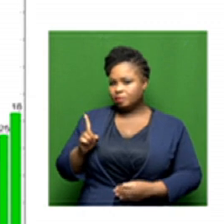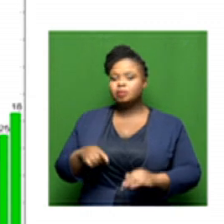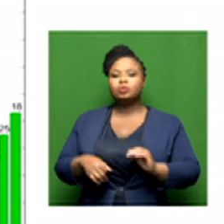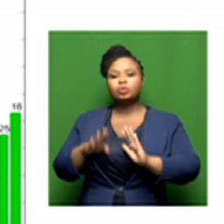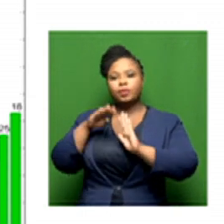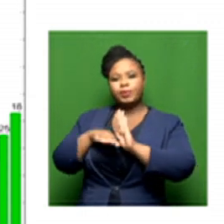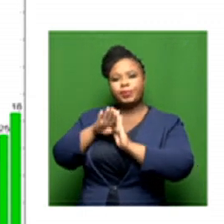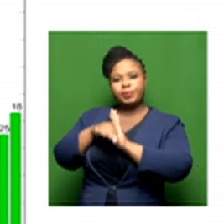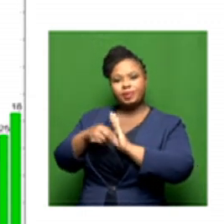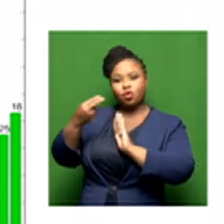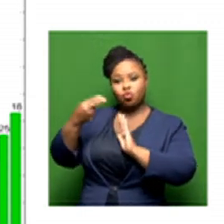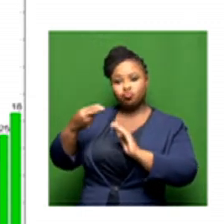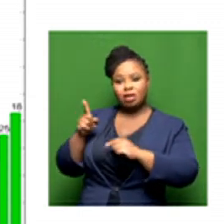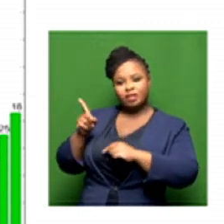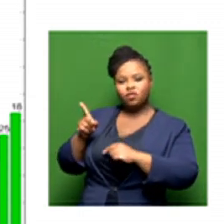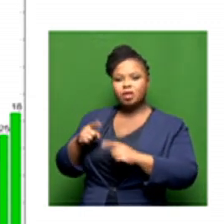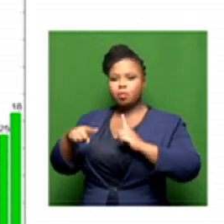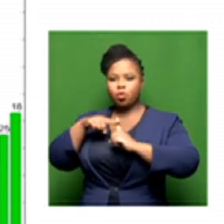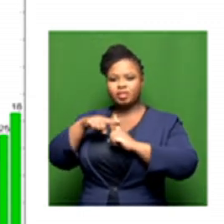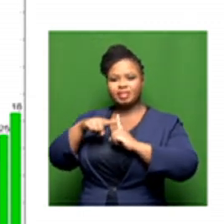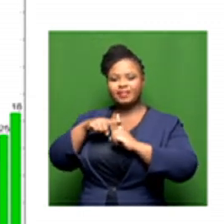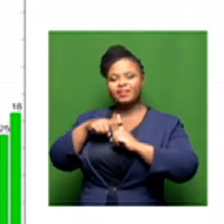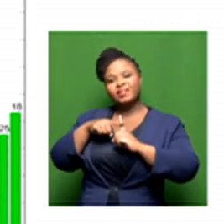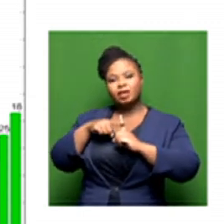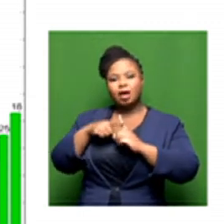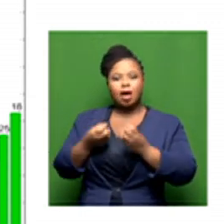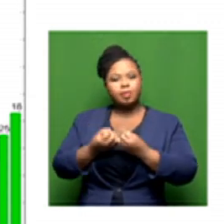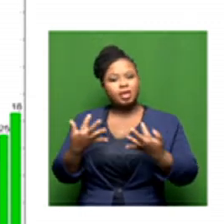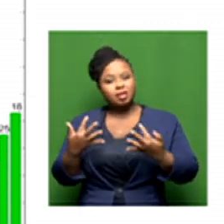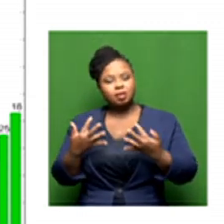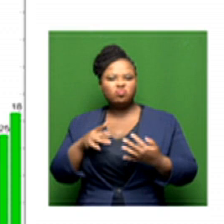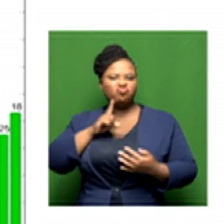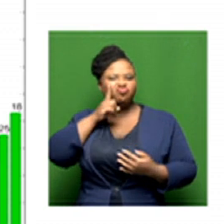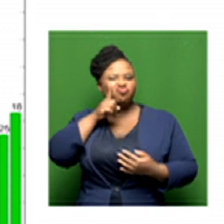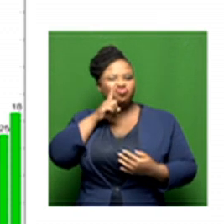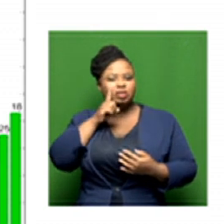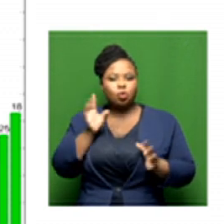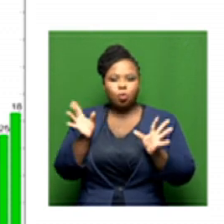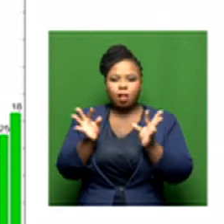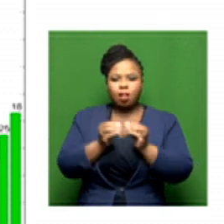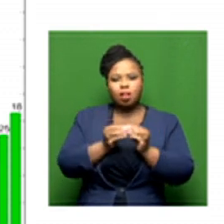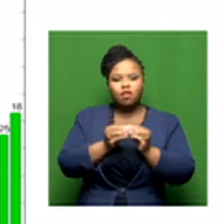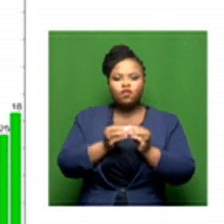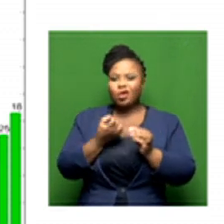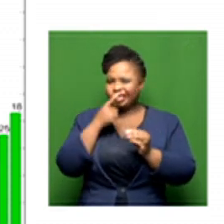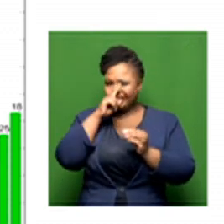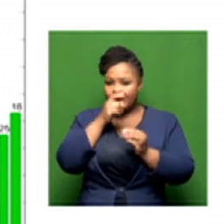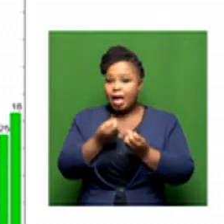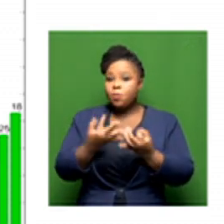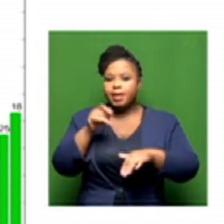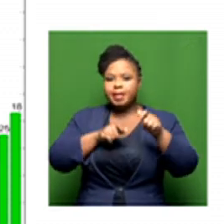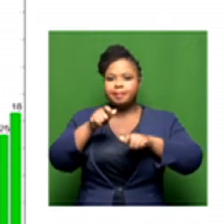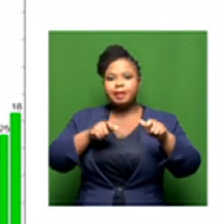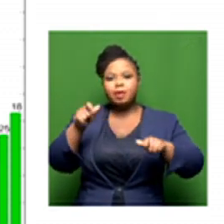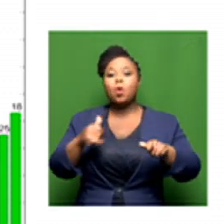positivity rate is the number of positive tests as a percentage of the total tests conducted. So really, it